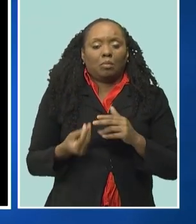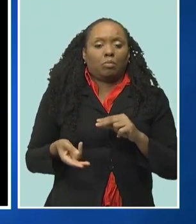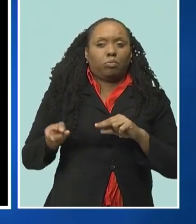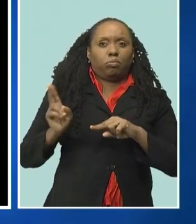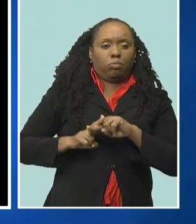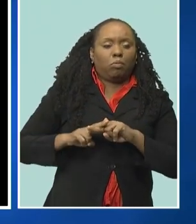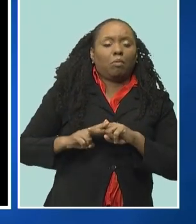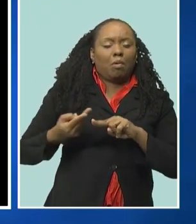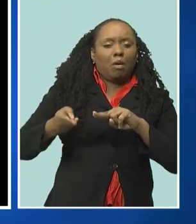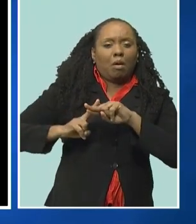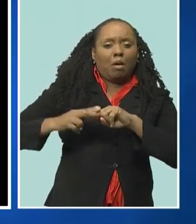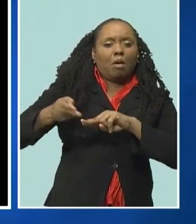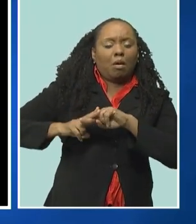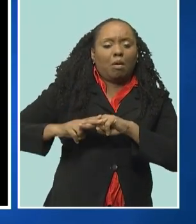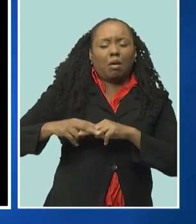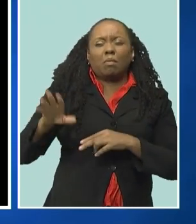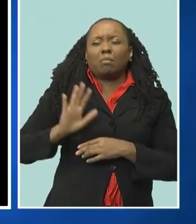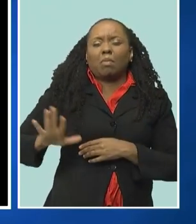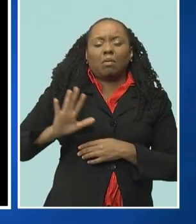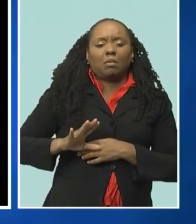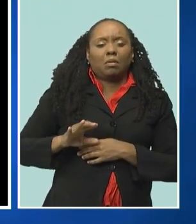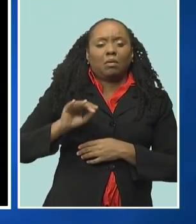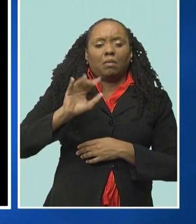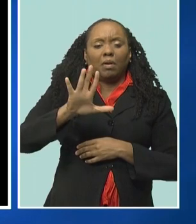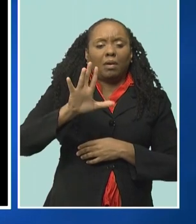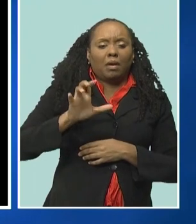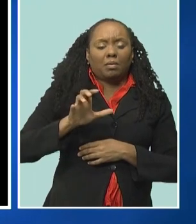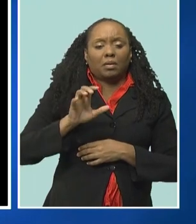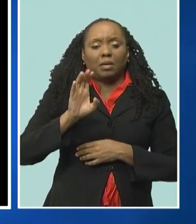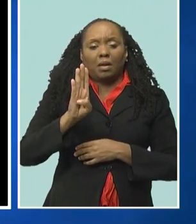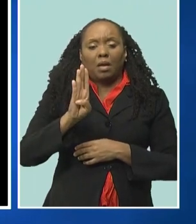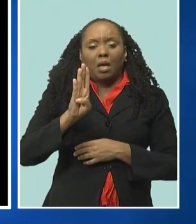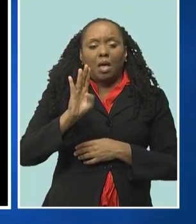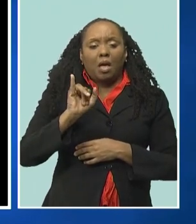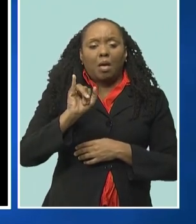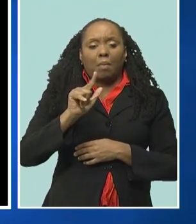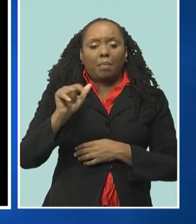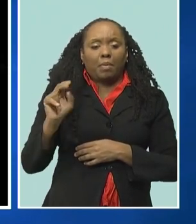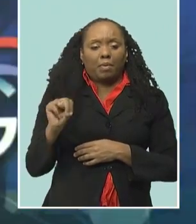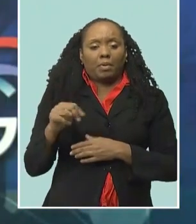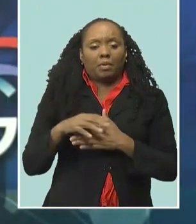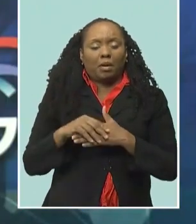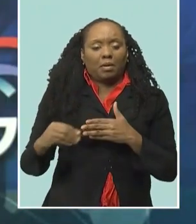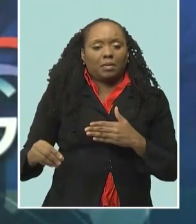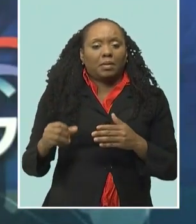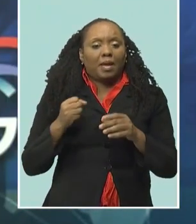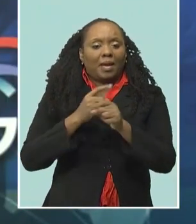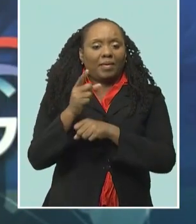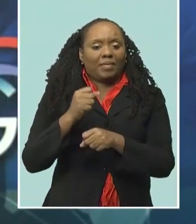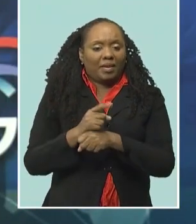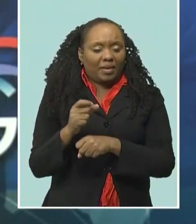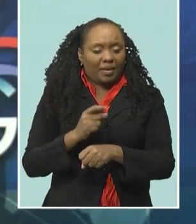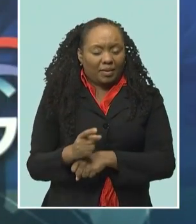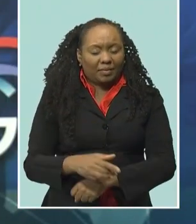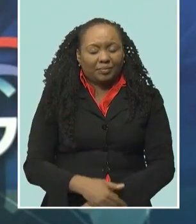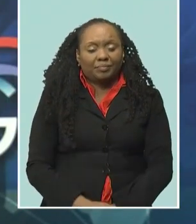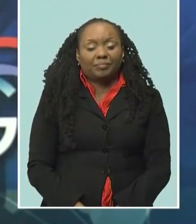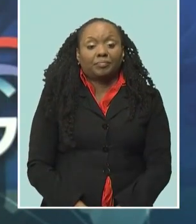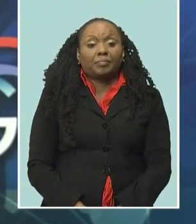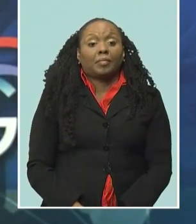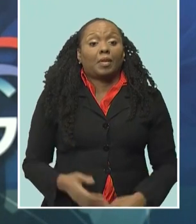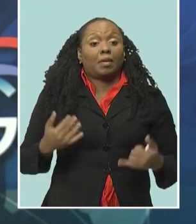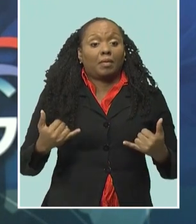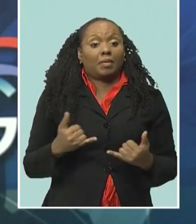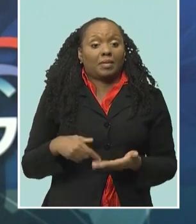development to the tune of at least $500 billion per year. And Prime Minister Motley says the current debt